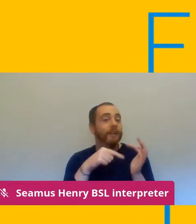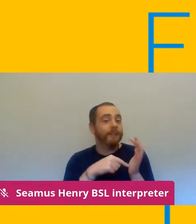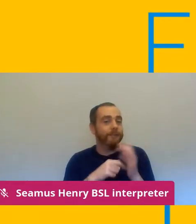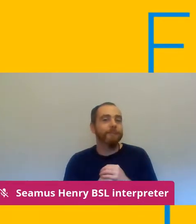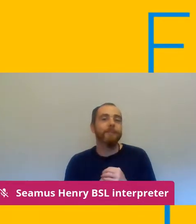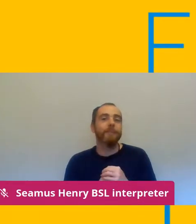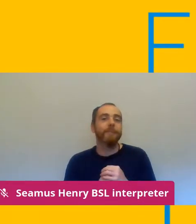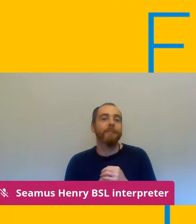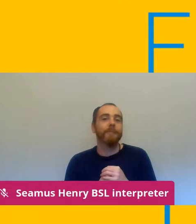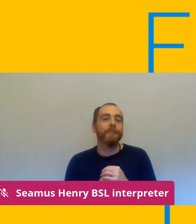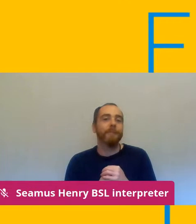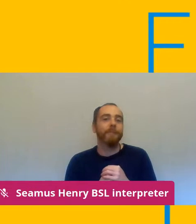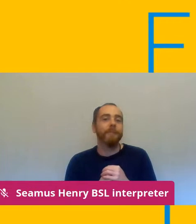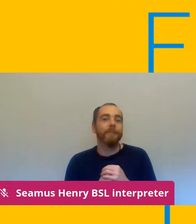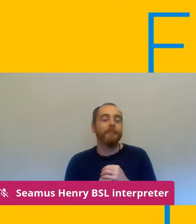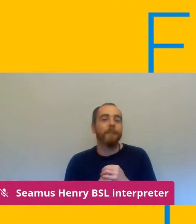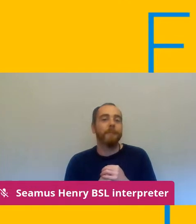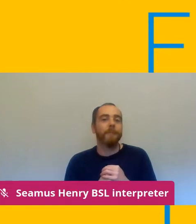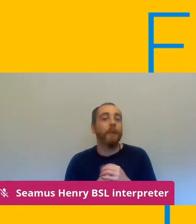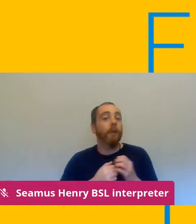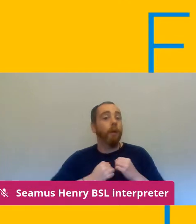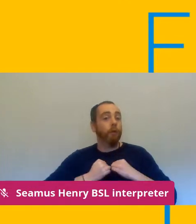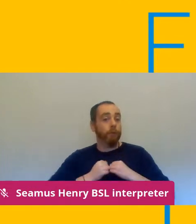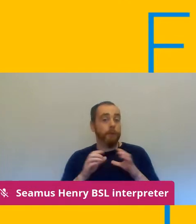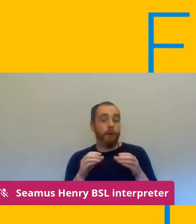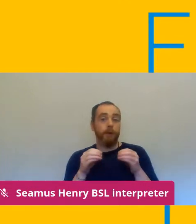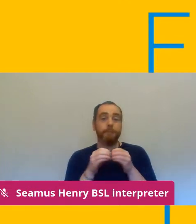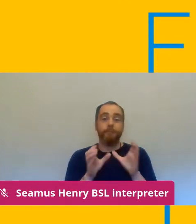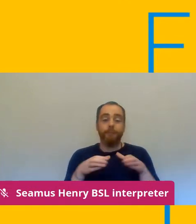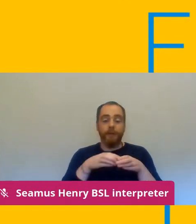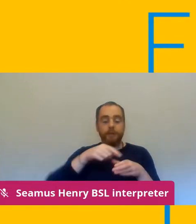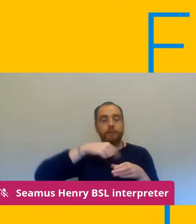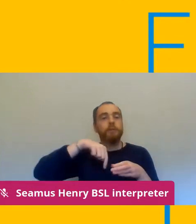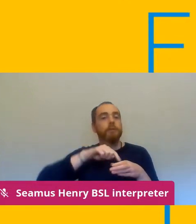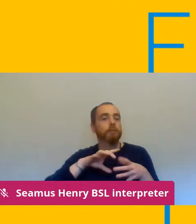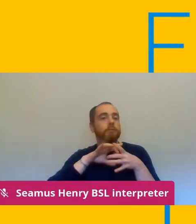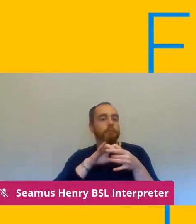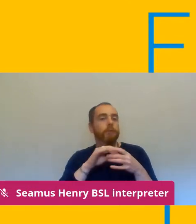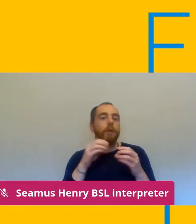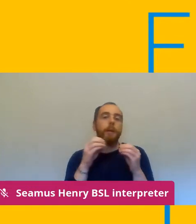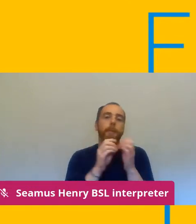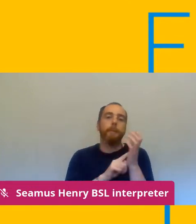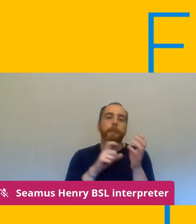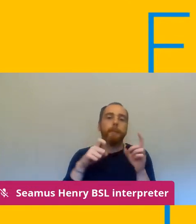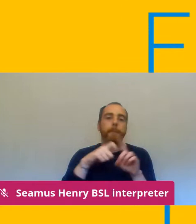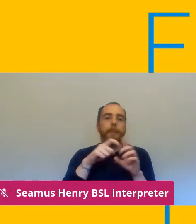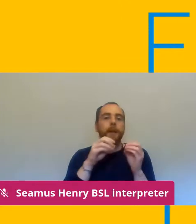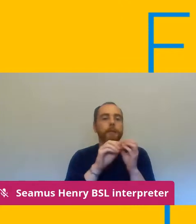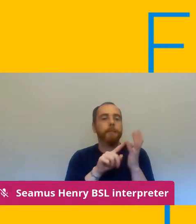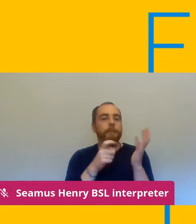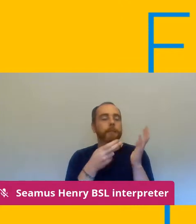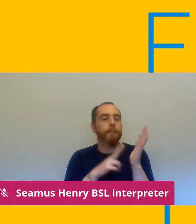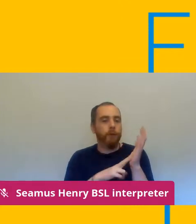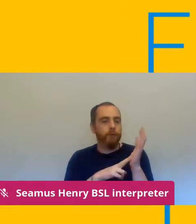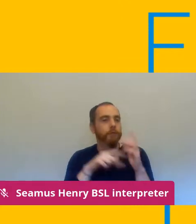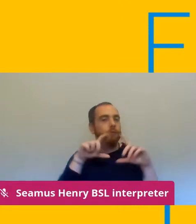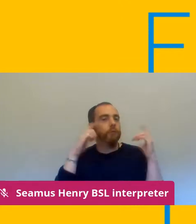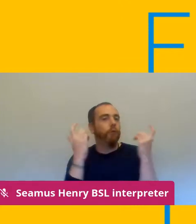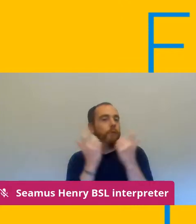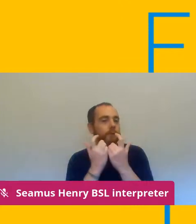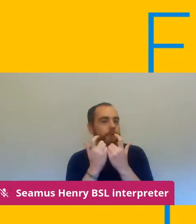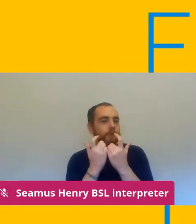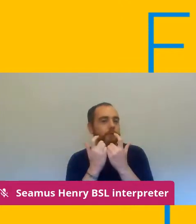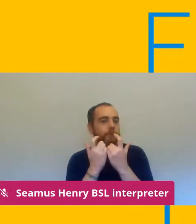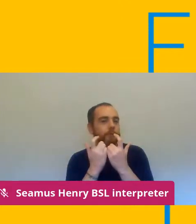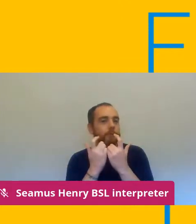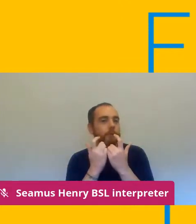at blackburn college we are currently the second um the area with the